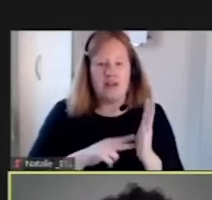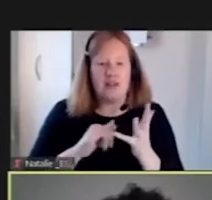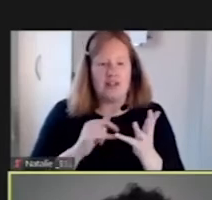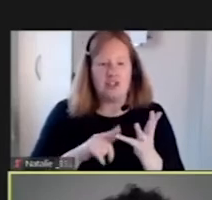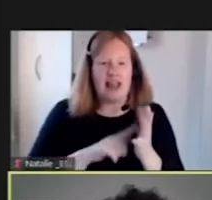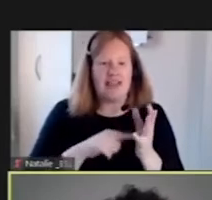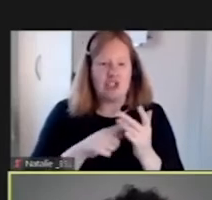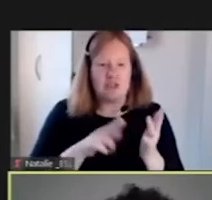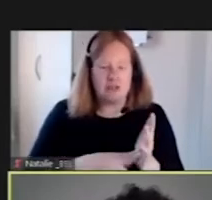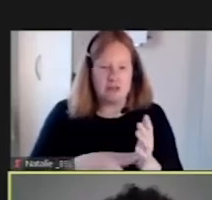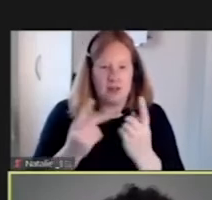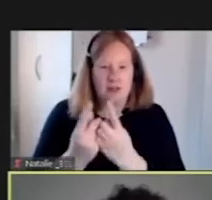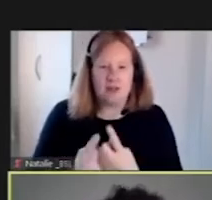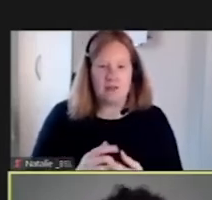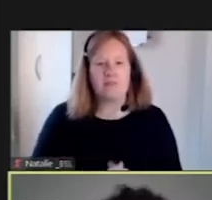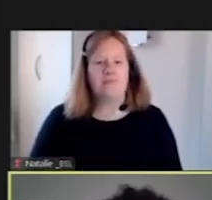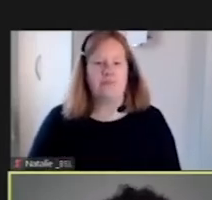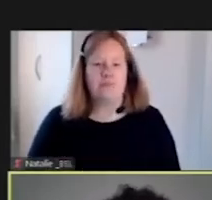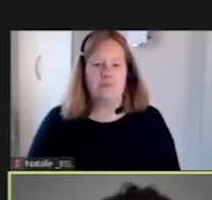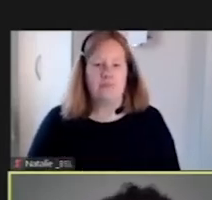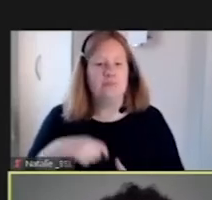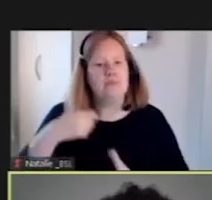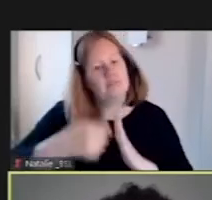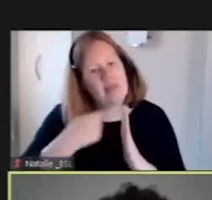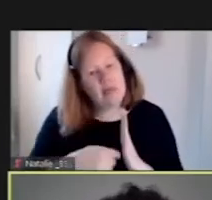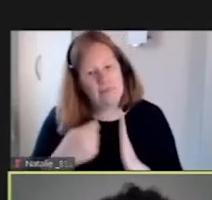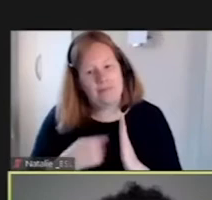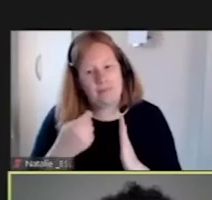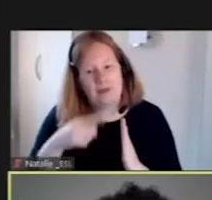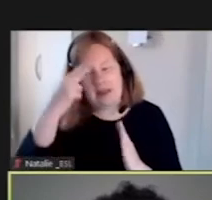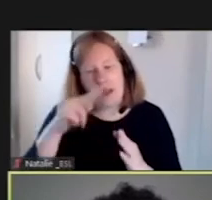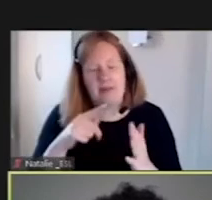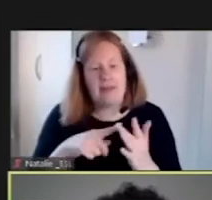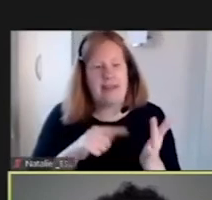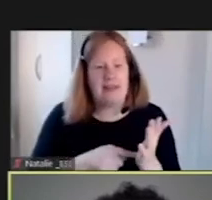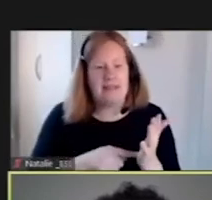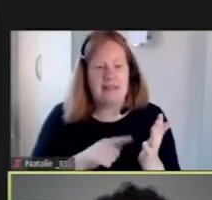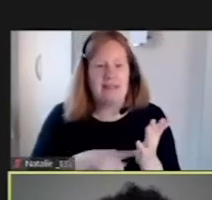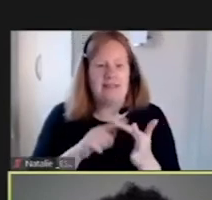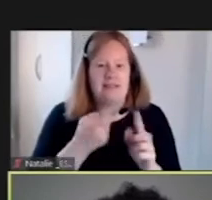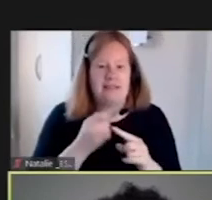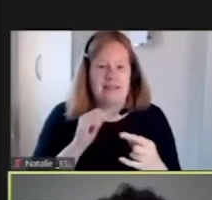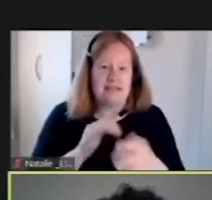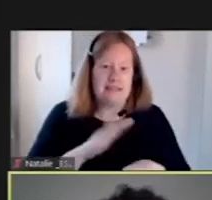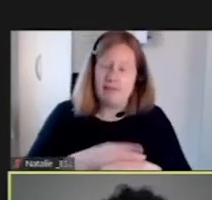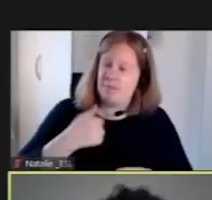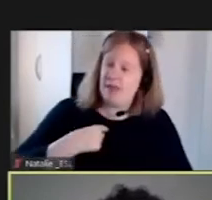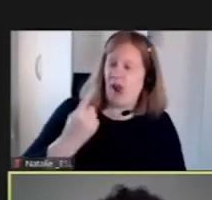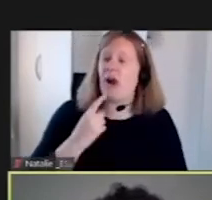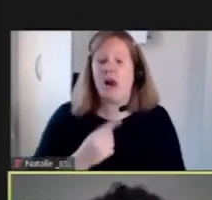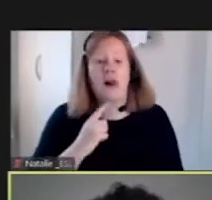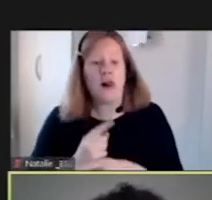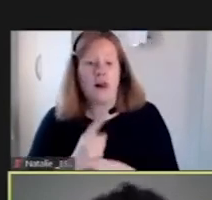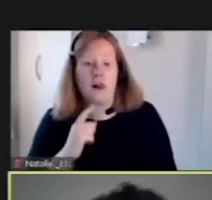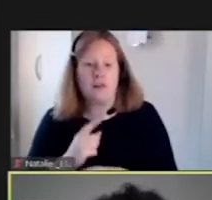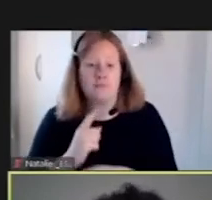And yeah, so the next, the film that you'll see in a minute is called It Takes Time and it's me talking and kind of, I